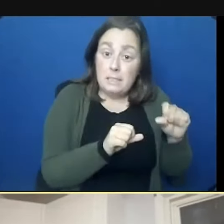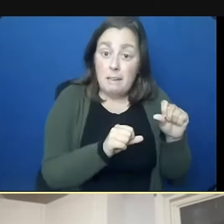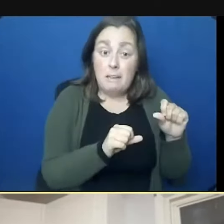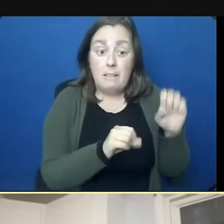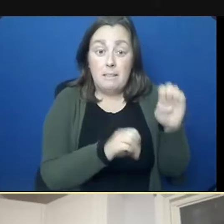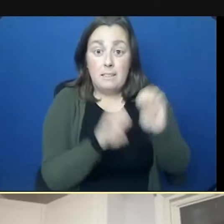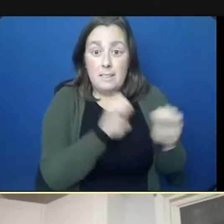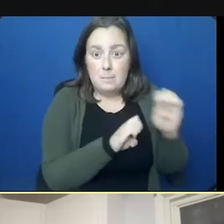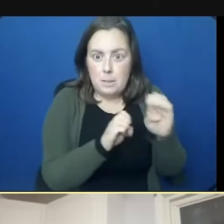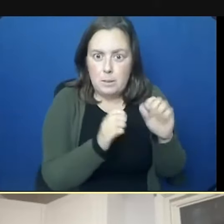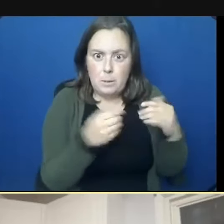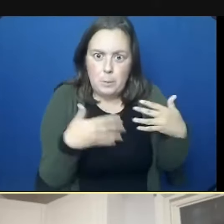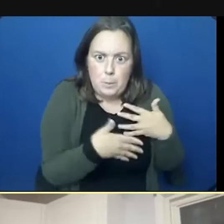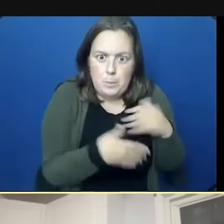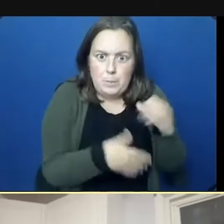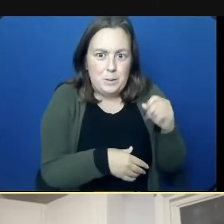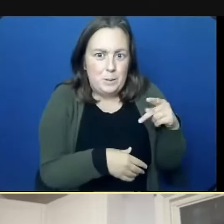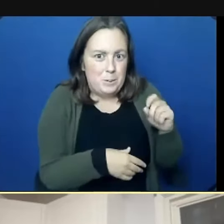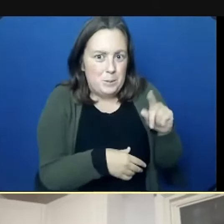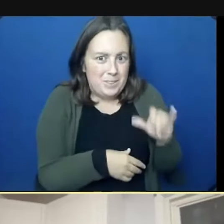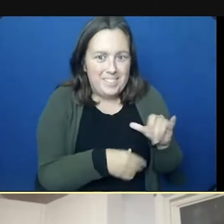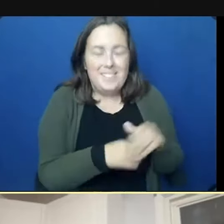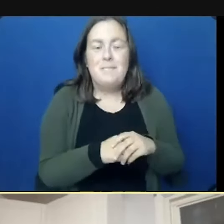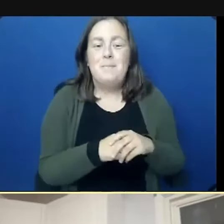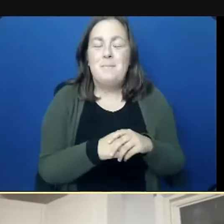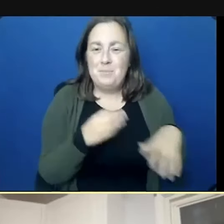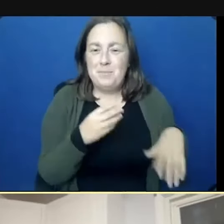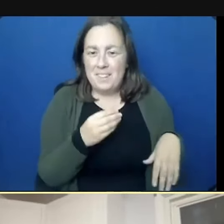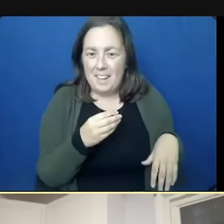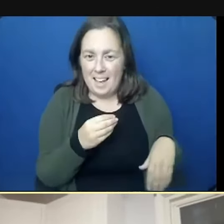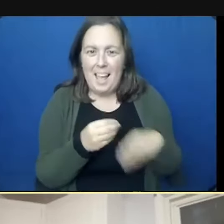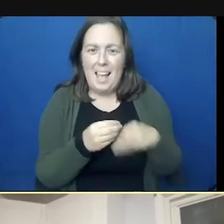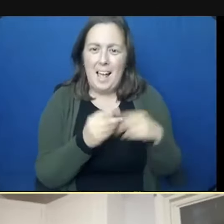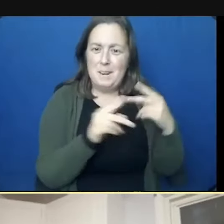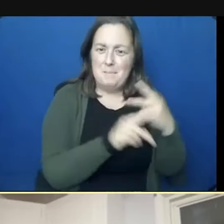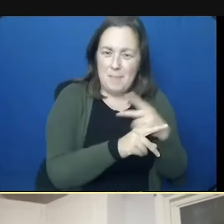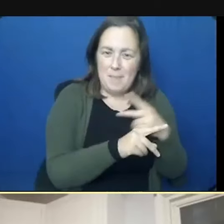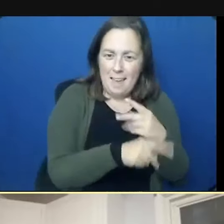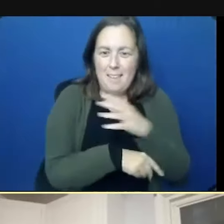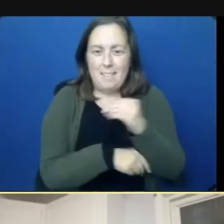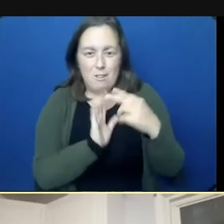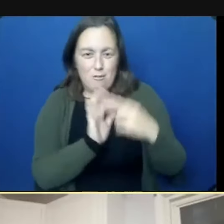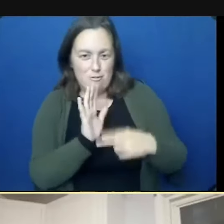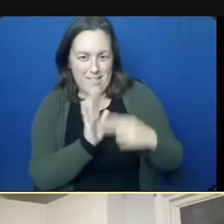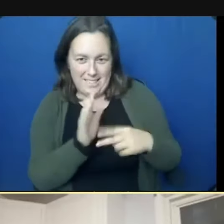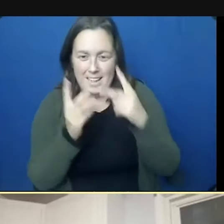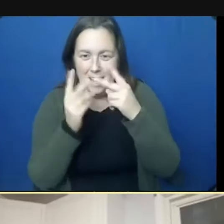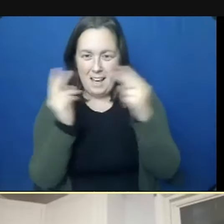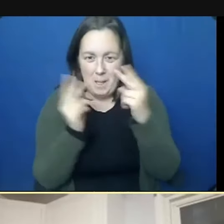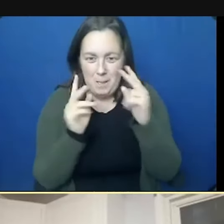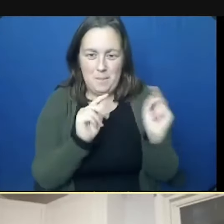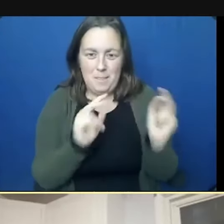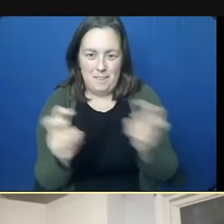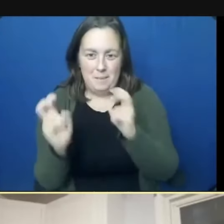a spooky lens, writing activities with the Halloween theme, as well as many math and reading during Halloween. This Friday, so